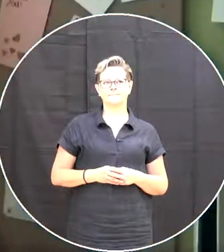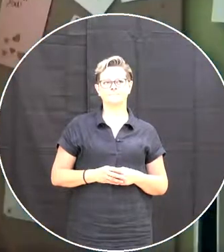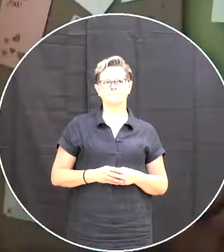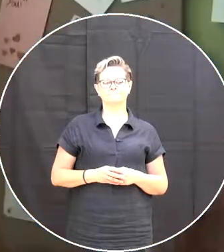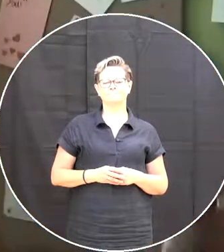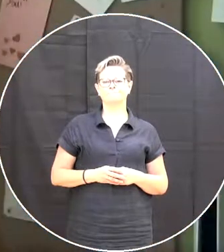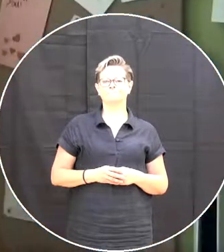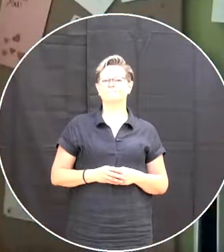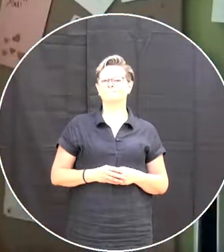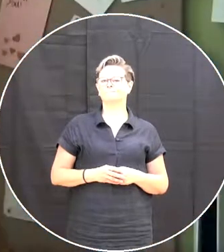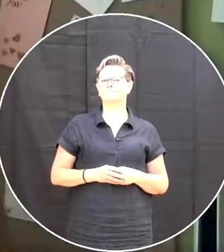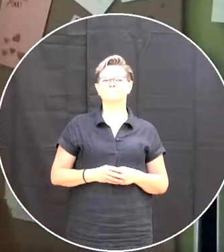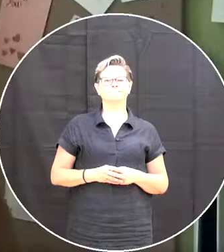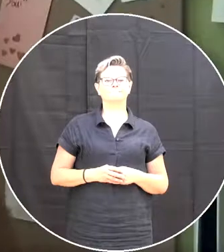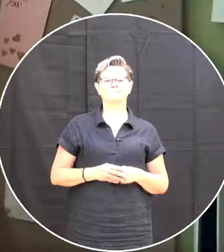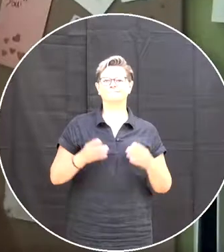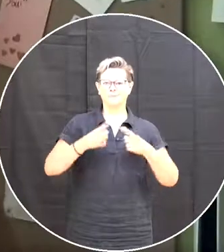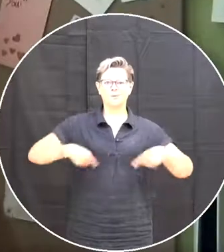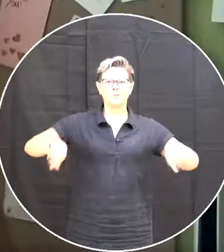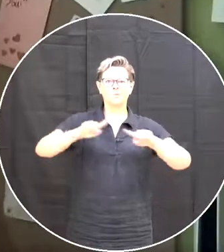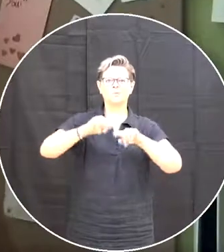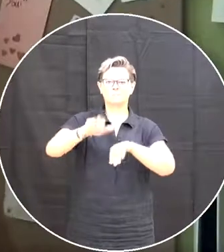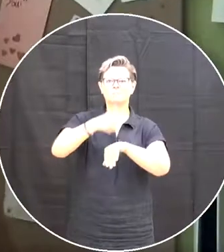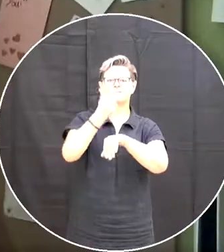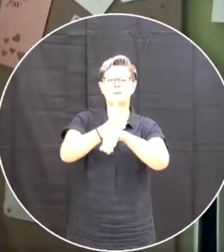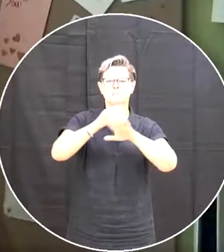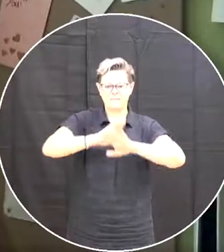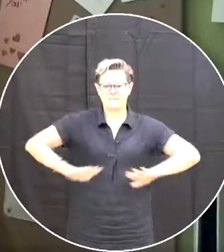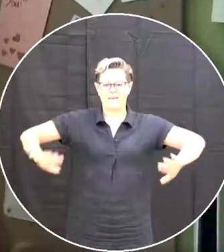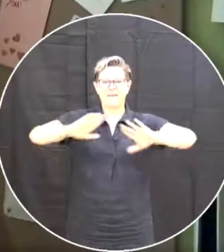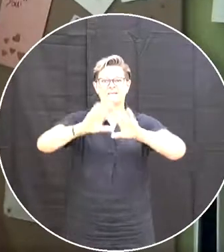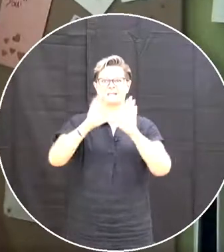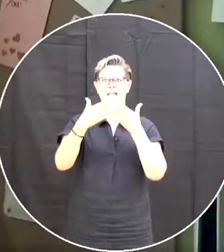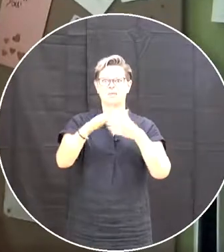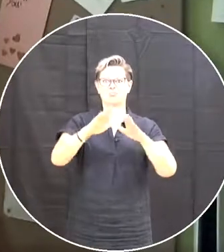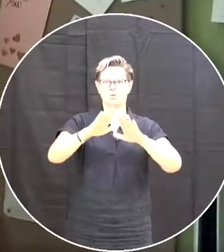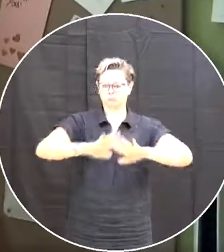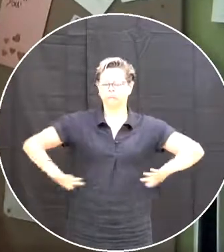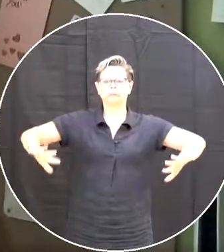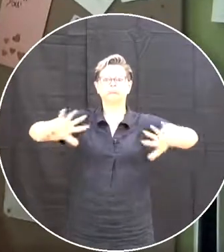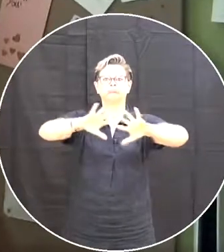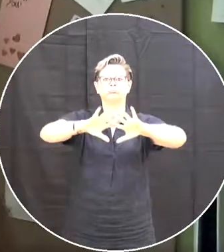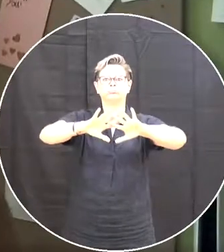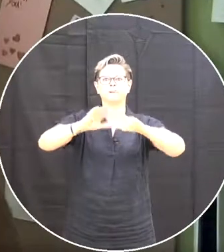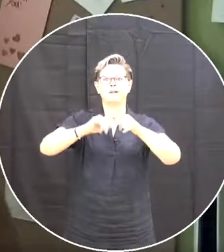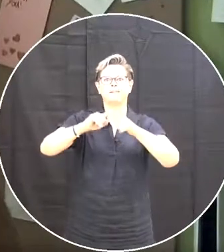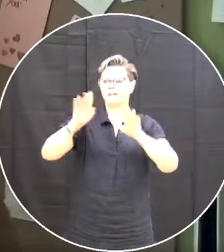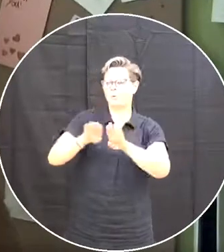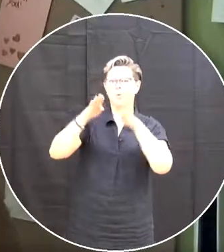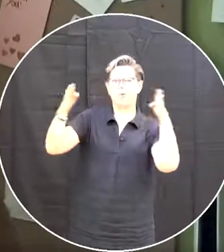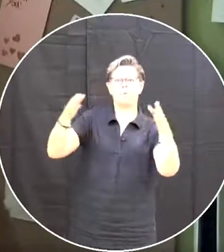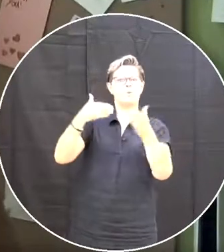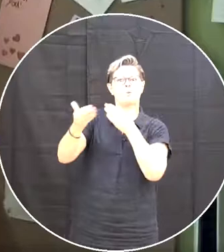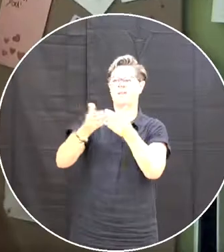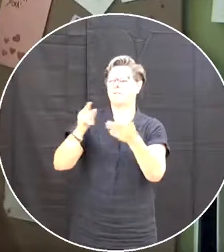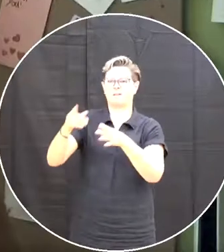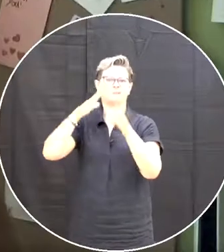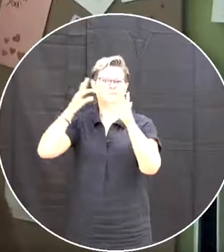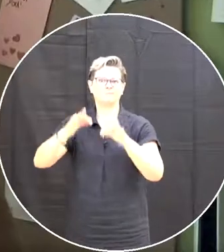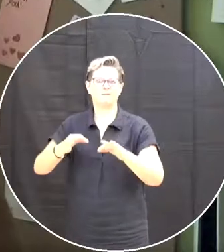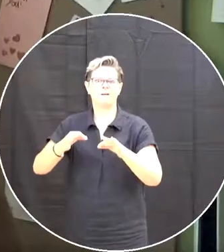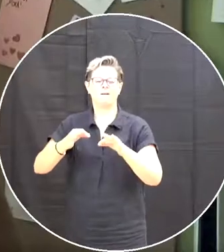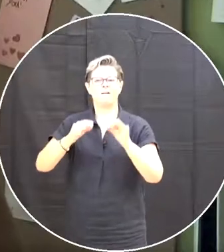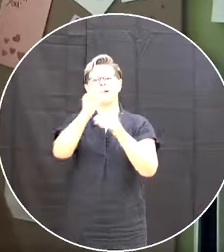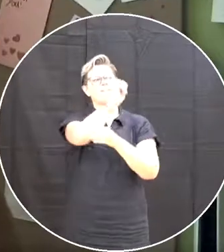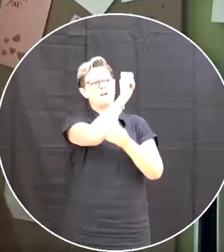We create a collaborative space in the classroom And we open up a doc Or whatever they suggest at the moment And we write